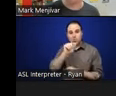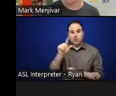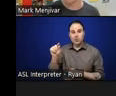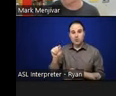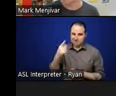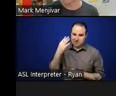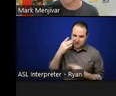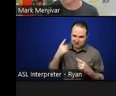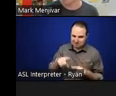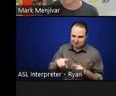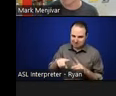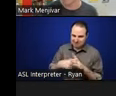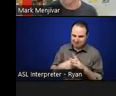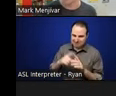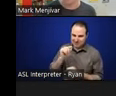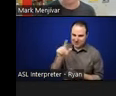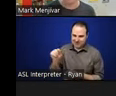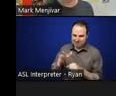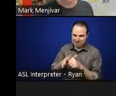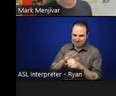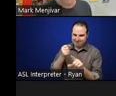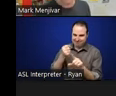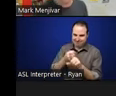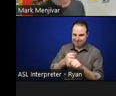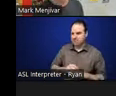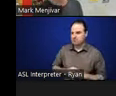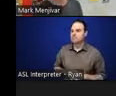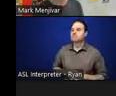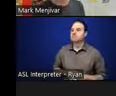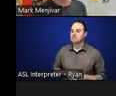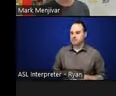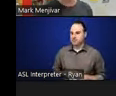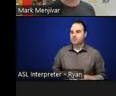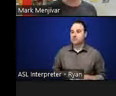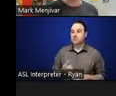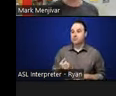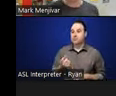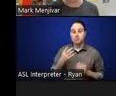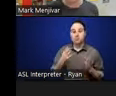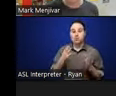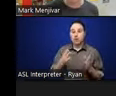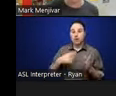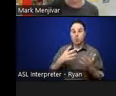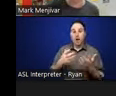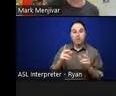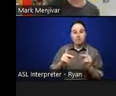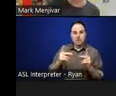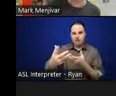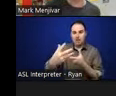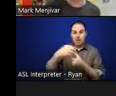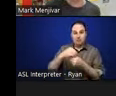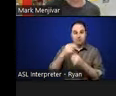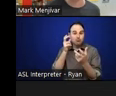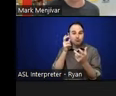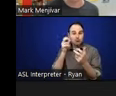what happened at the beginning of 2020, right? Pandemic hit. And, you know, one of the ways that we wanted people to begin to engage with this audio was actually